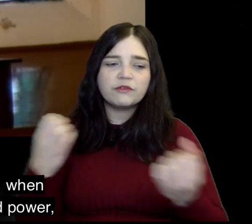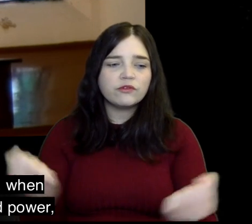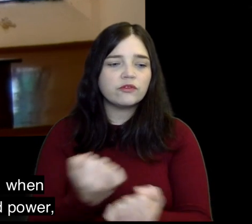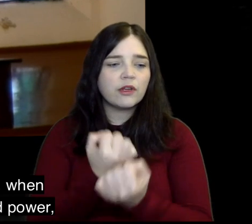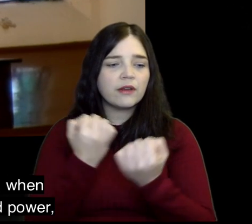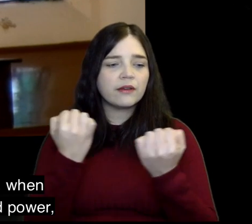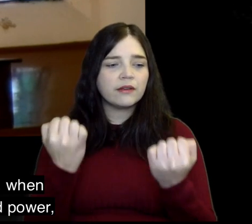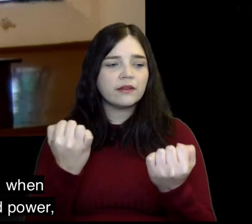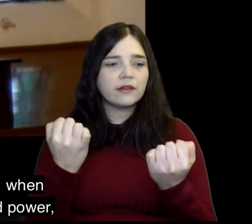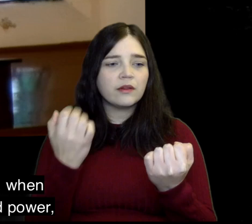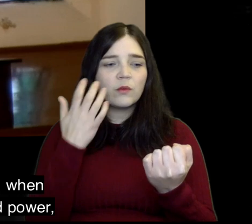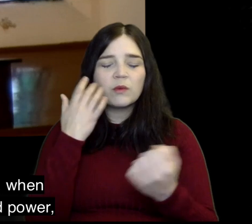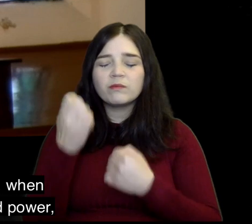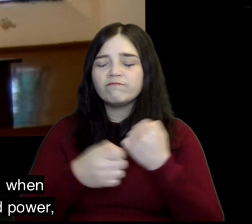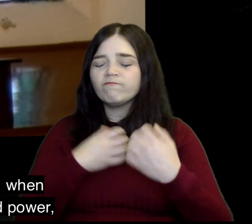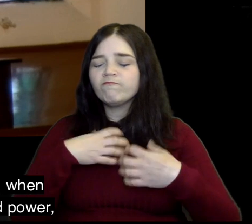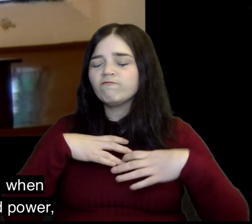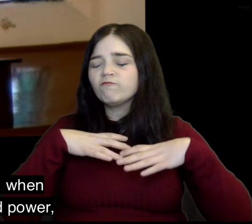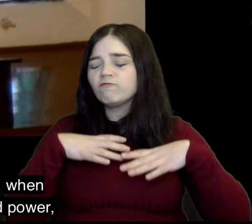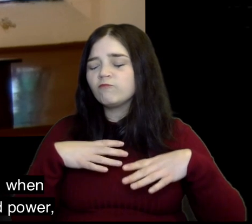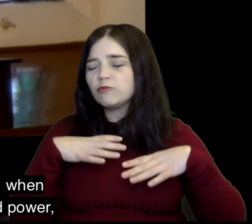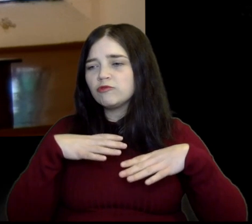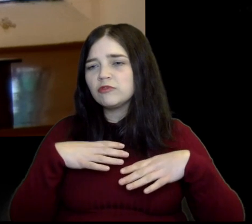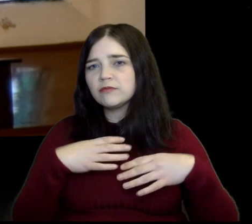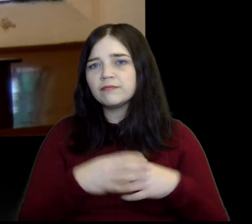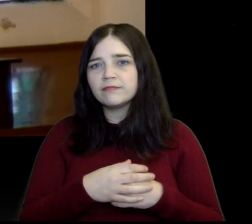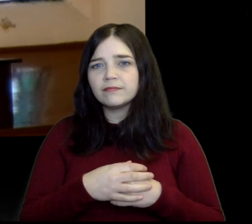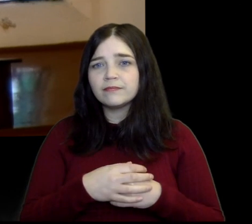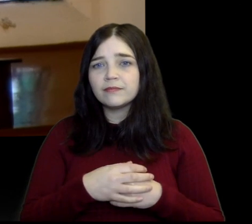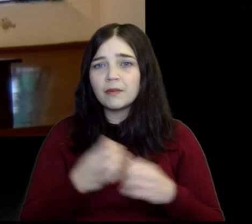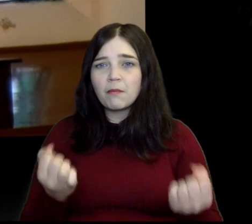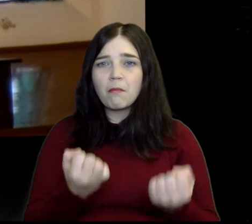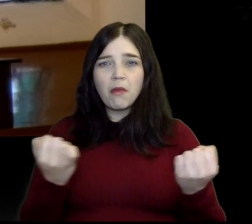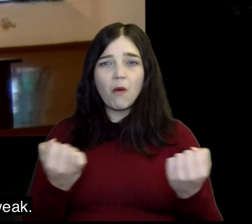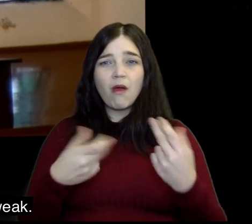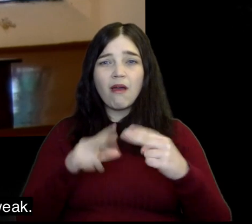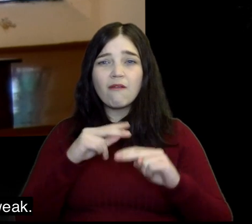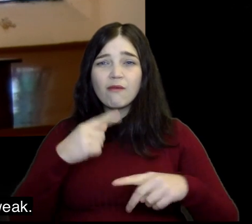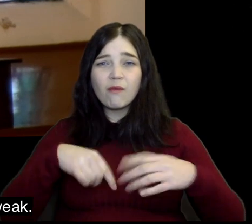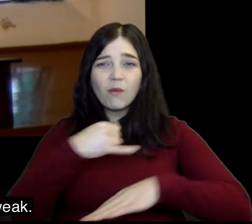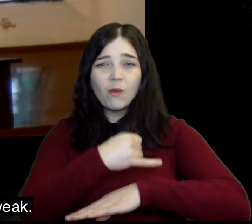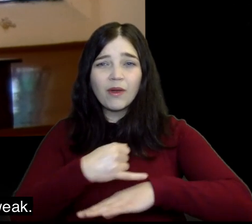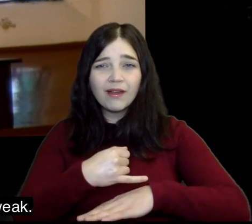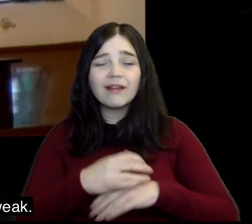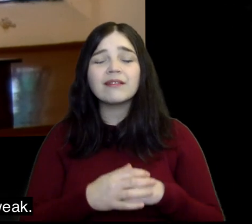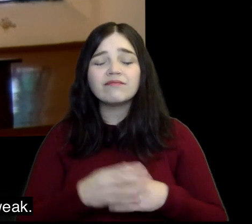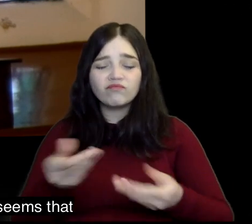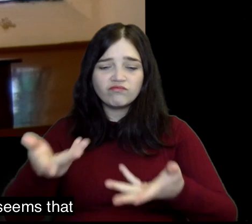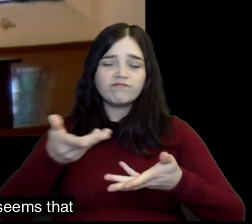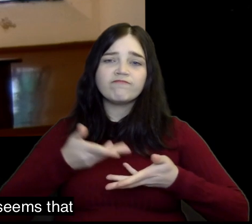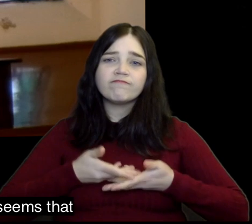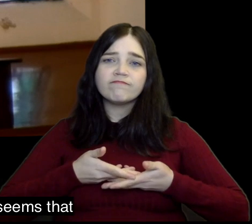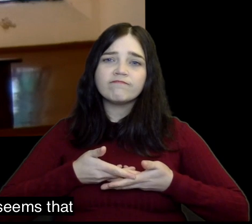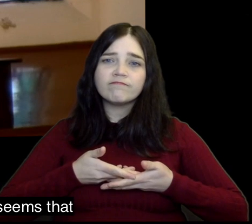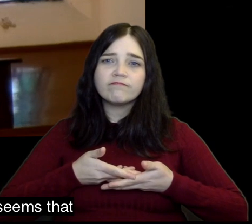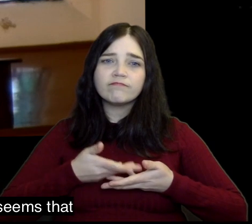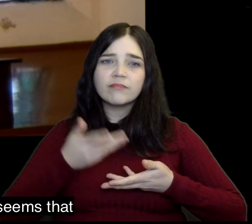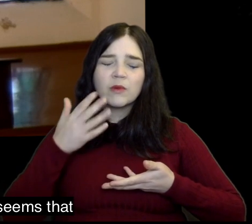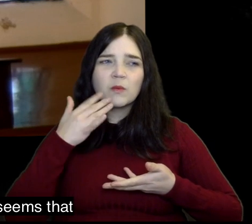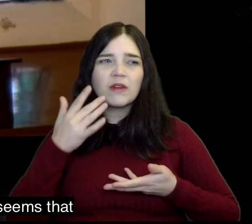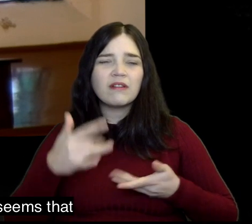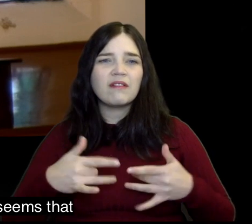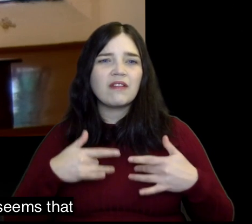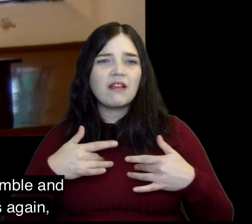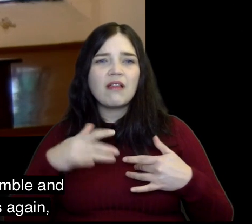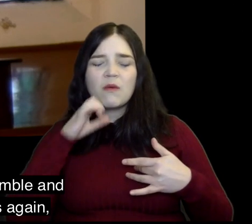to give strength when we are weary and power when we are weak to lift us